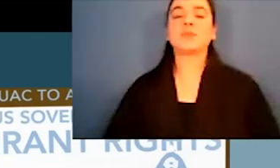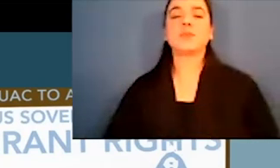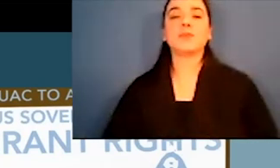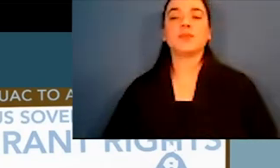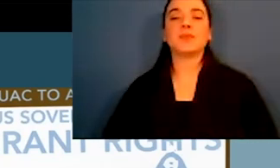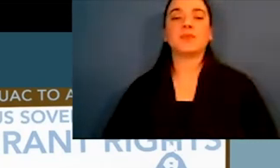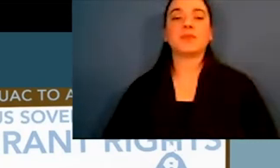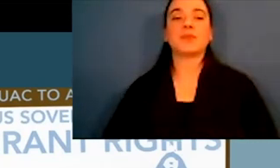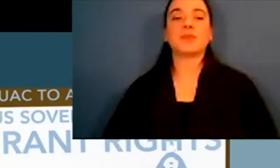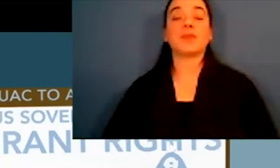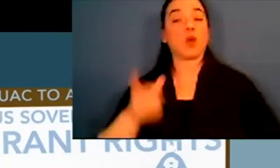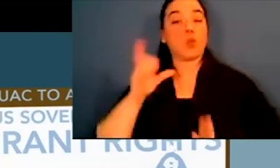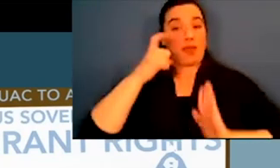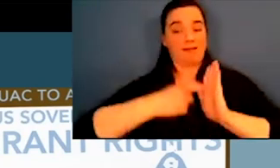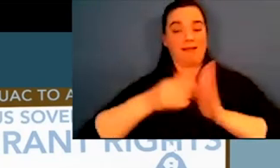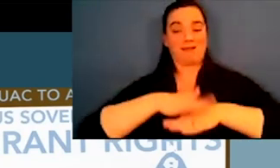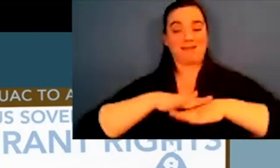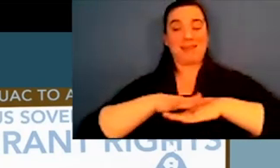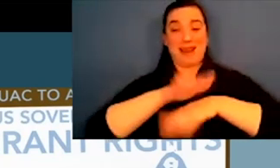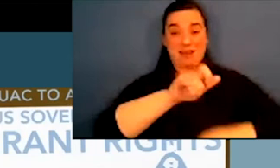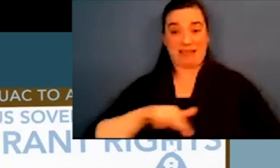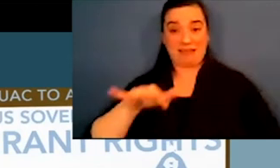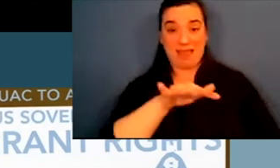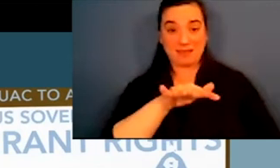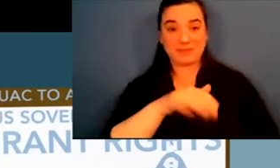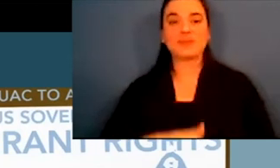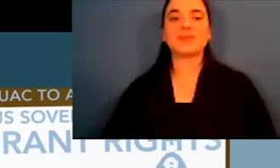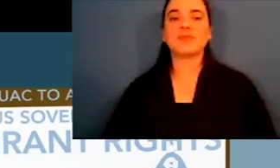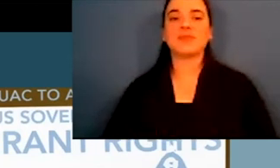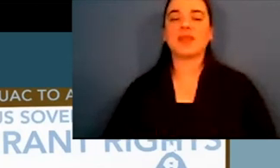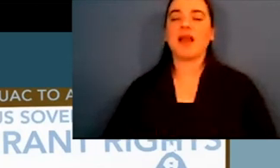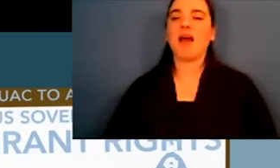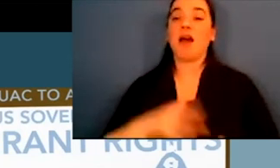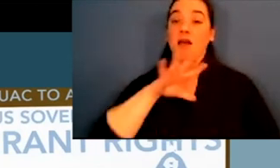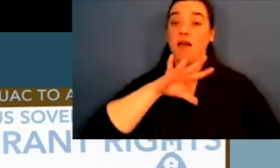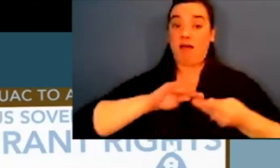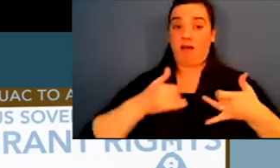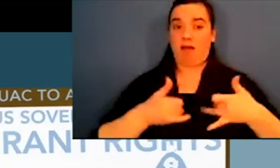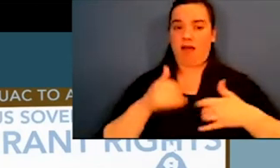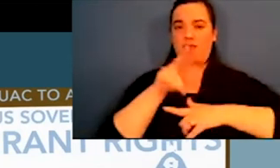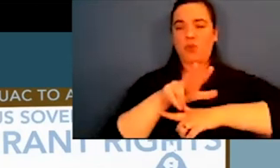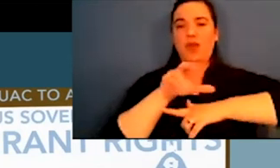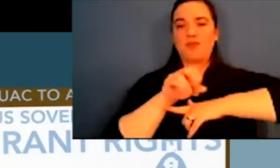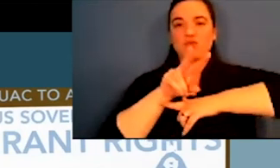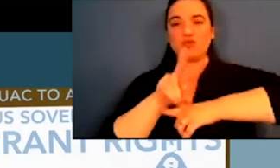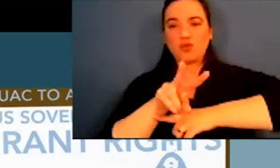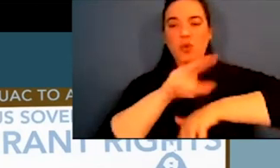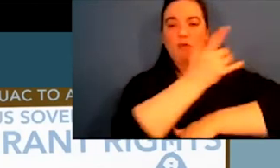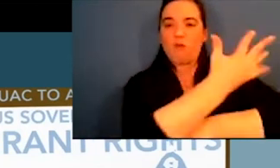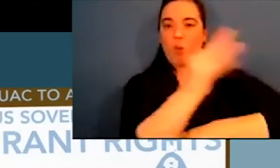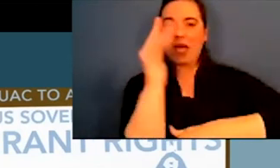these resources and what we have on our lands. So in terms of recognized indigenous lands, they contain